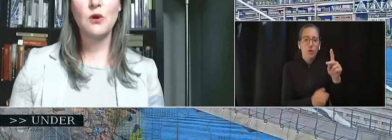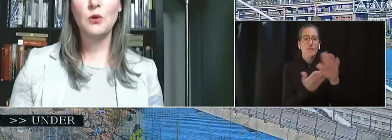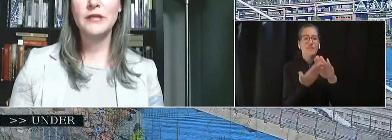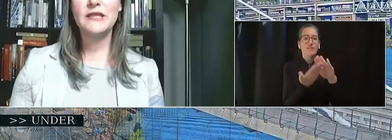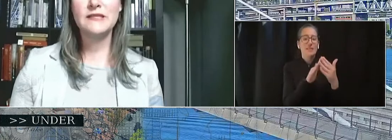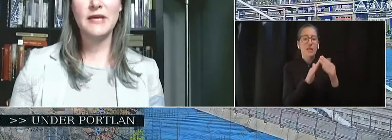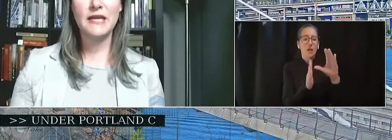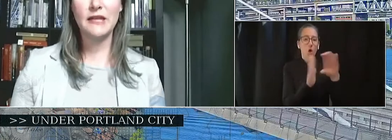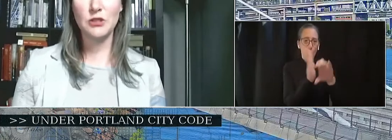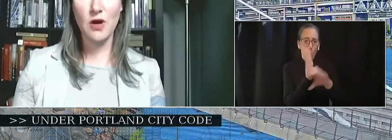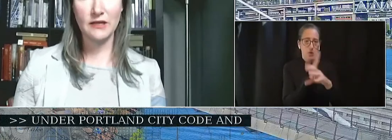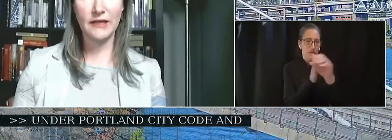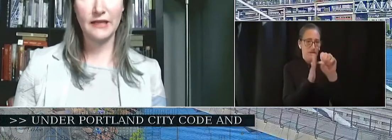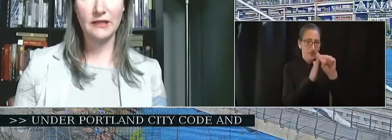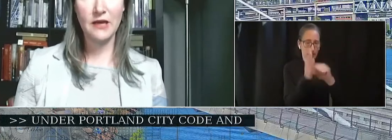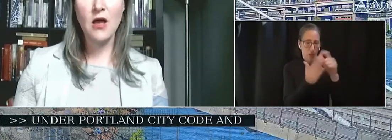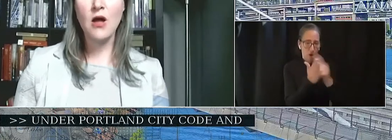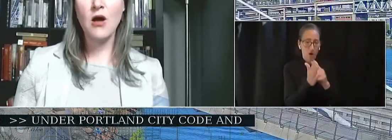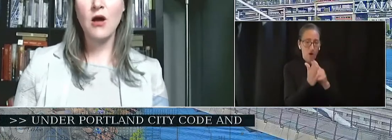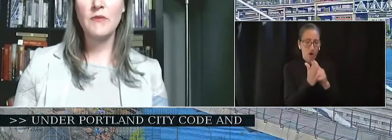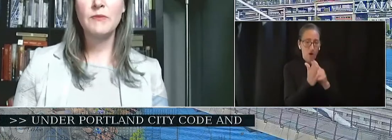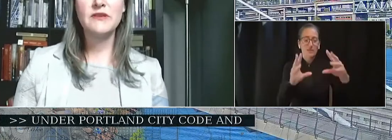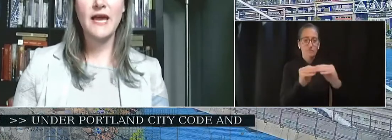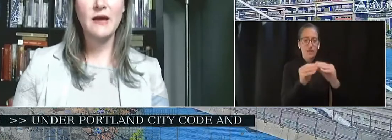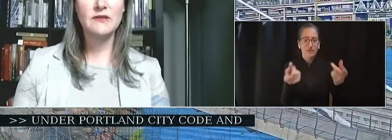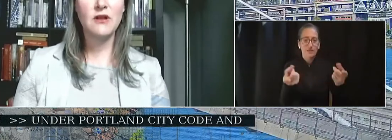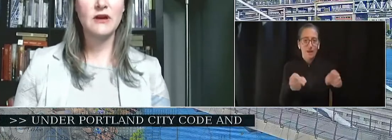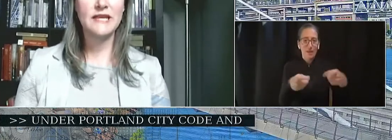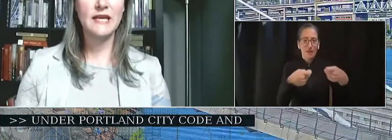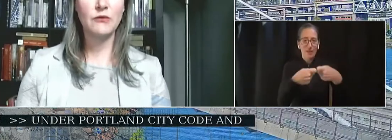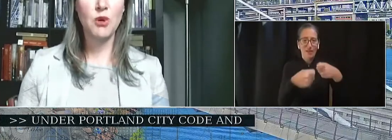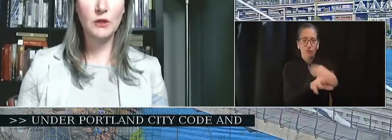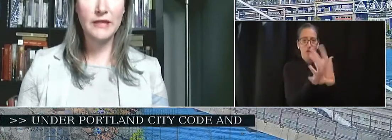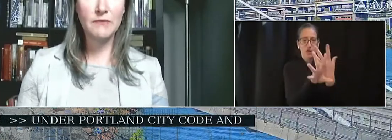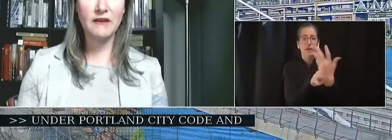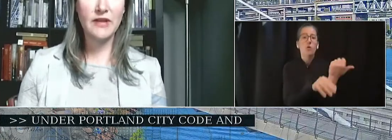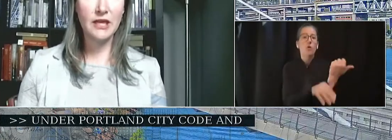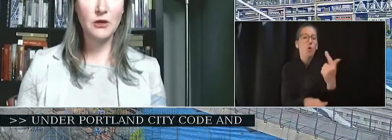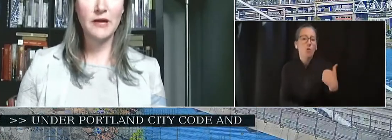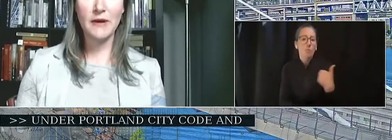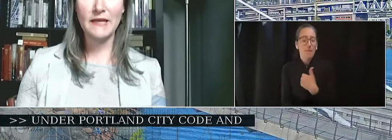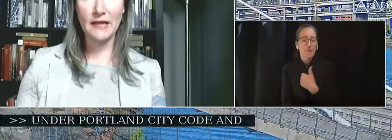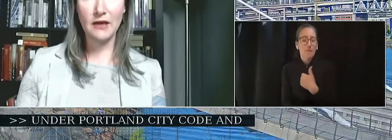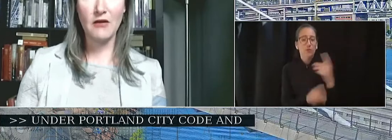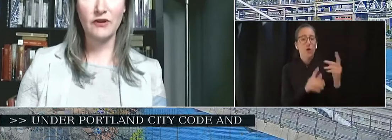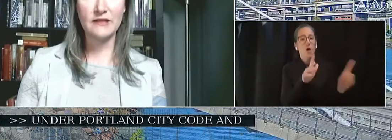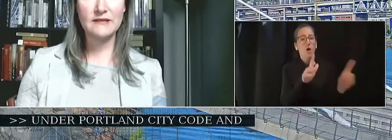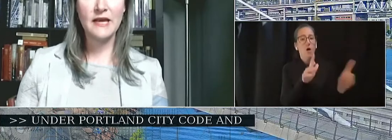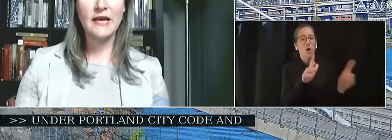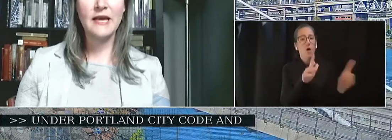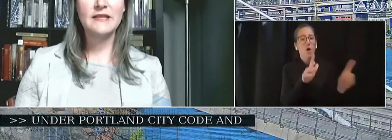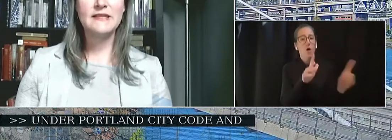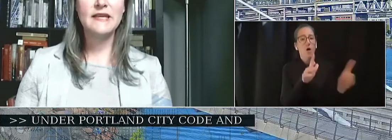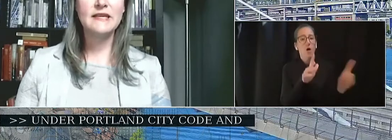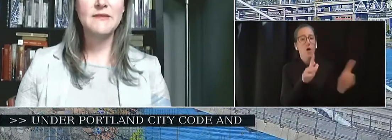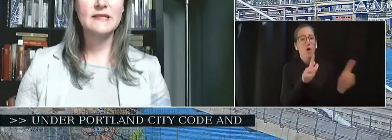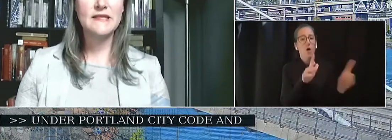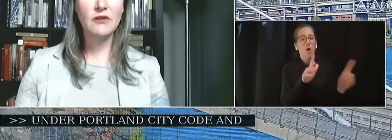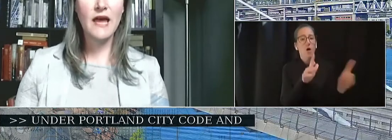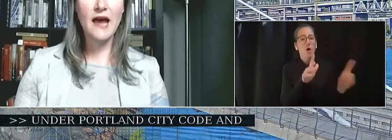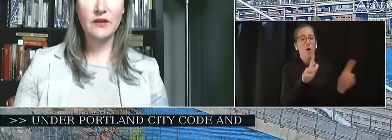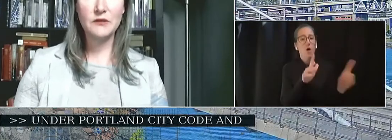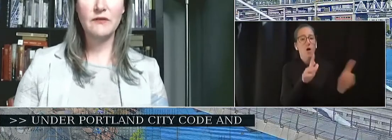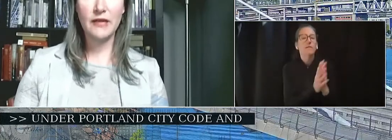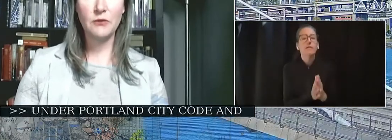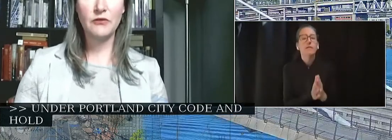the city council is holding this meeting electronically. All members of council are attending remotely by video and by teleconference. And the city has